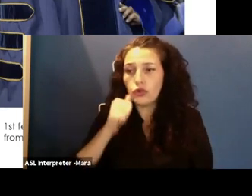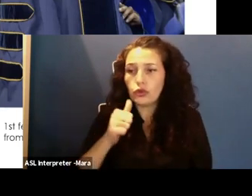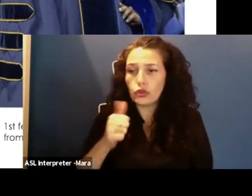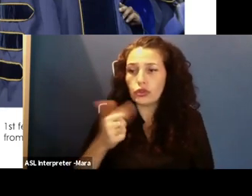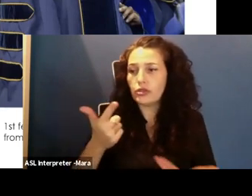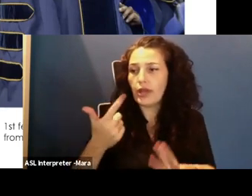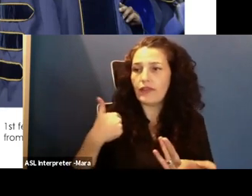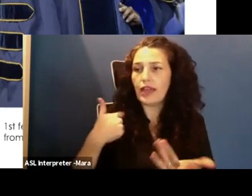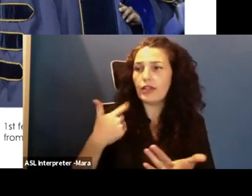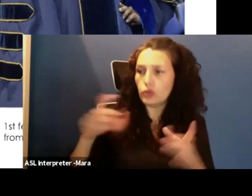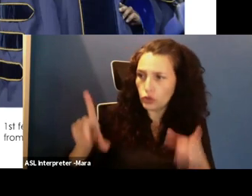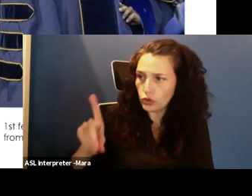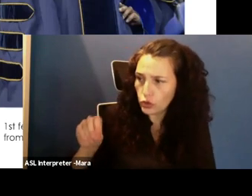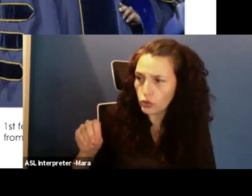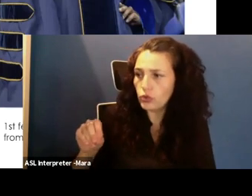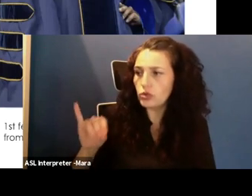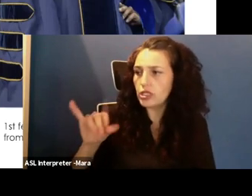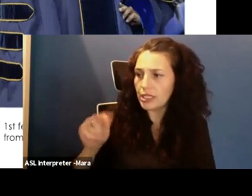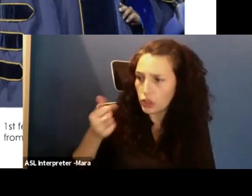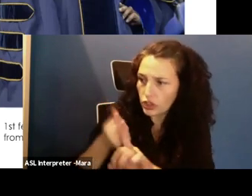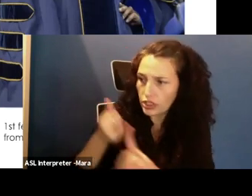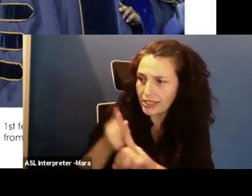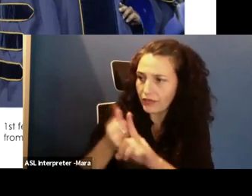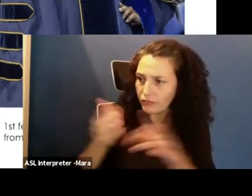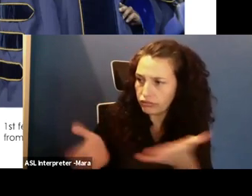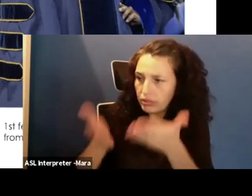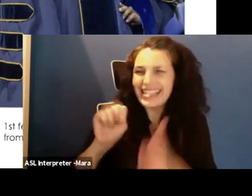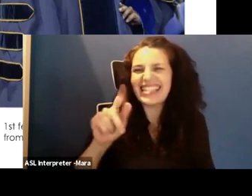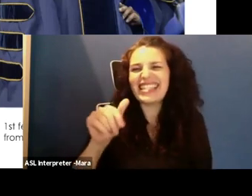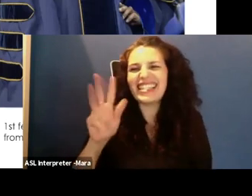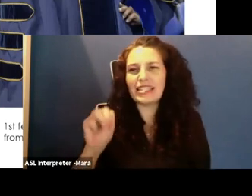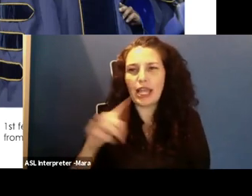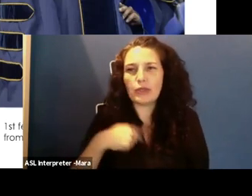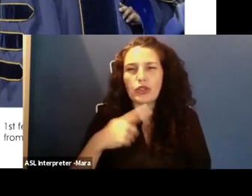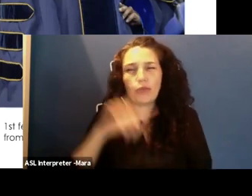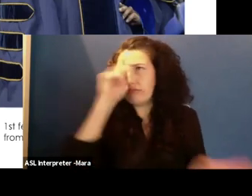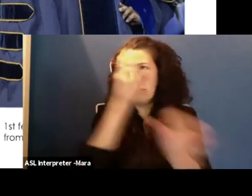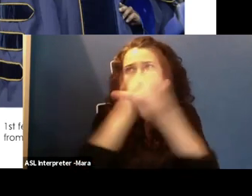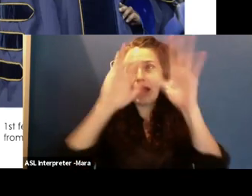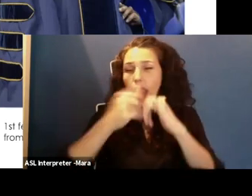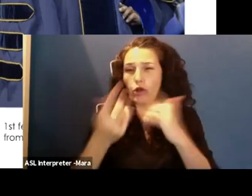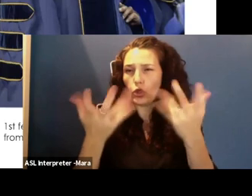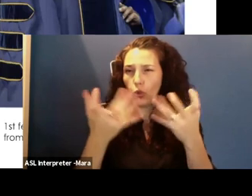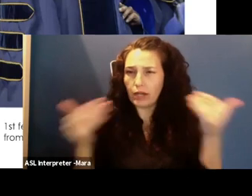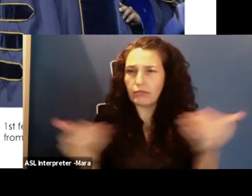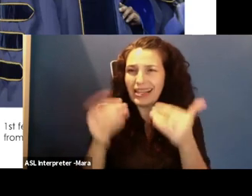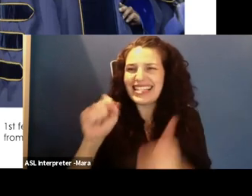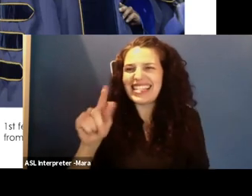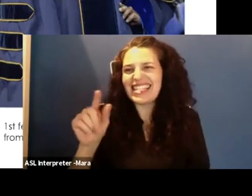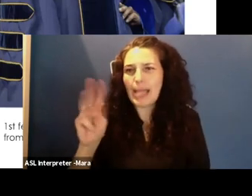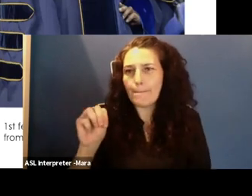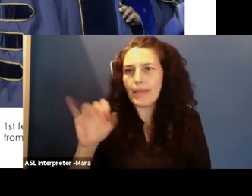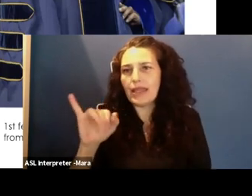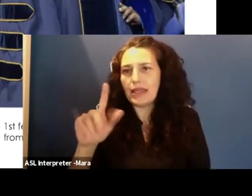looks like. It can look like anything that we want it to be. And so I'm actively working on that now with STEM It Yourself. I also